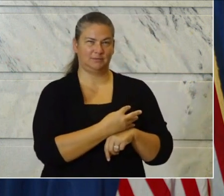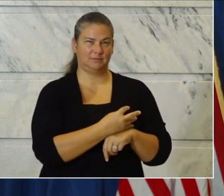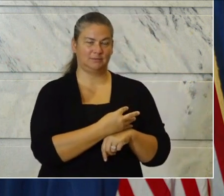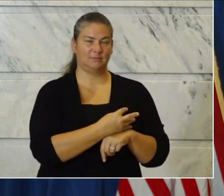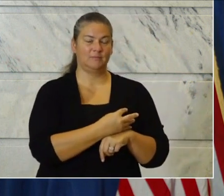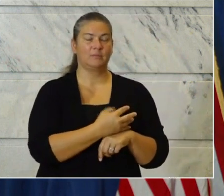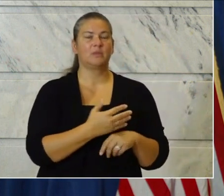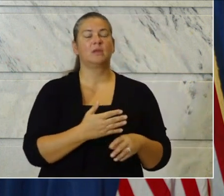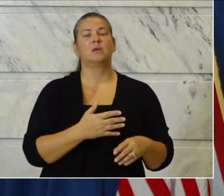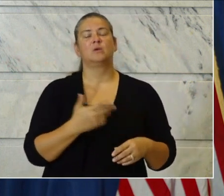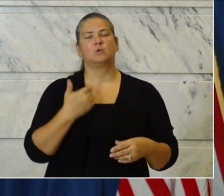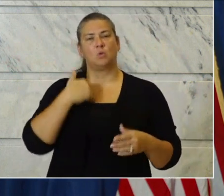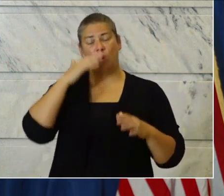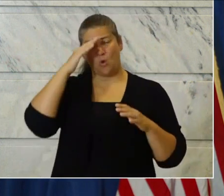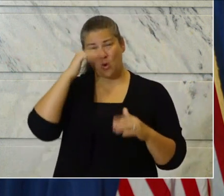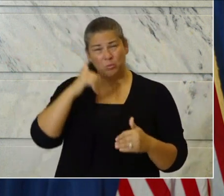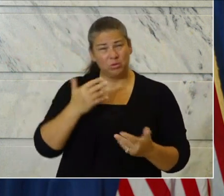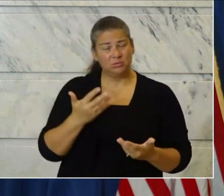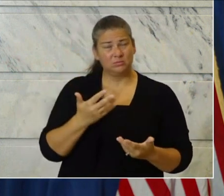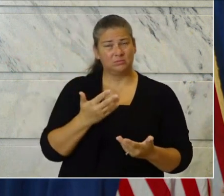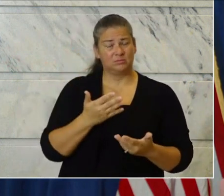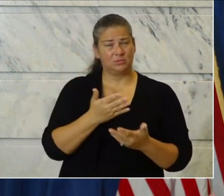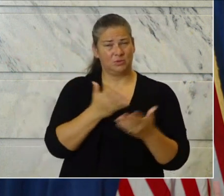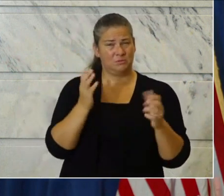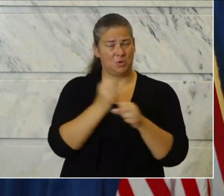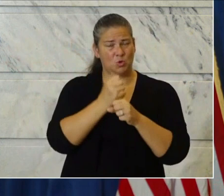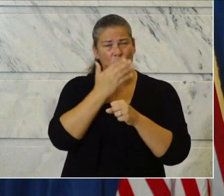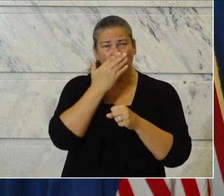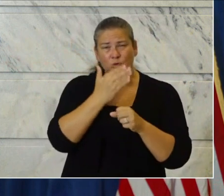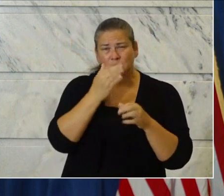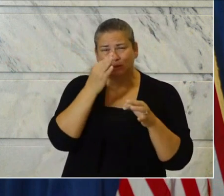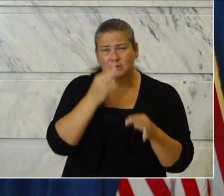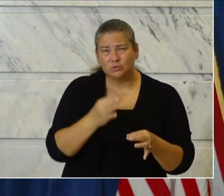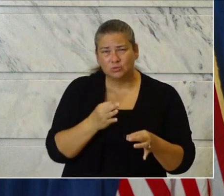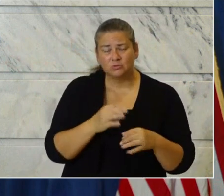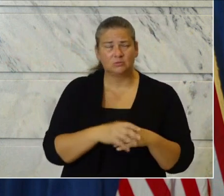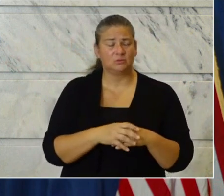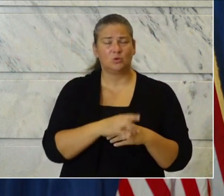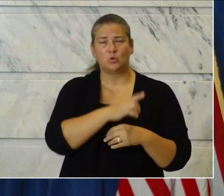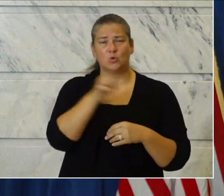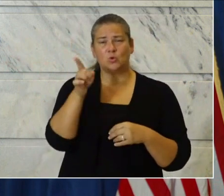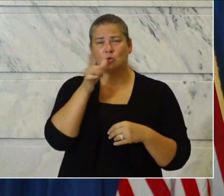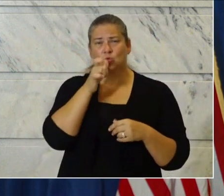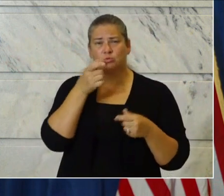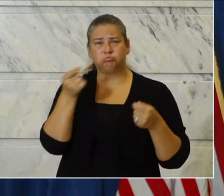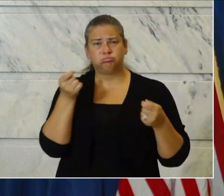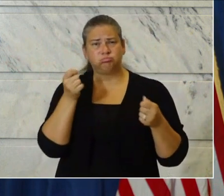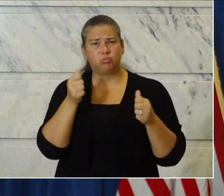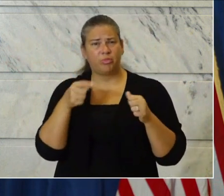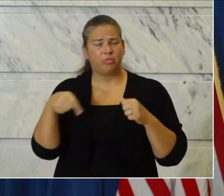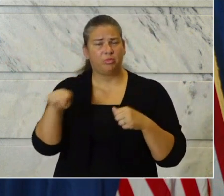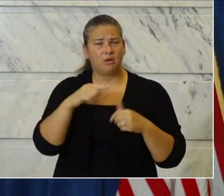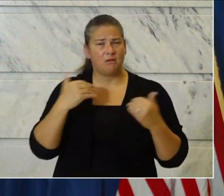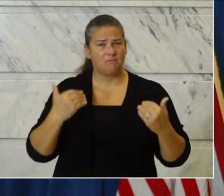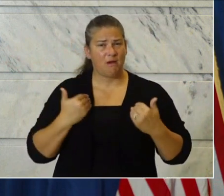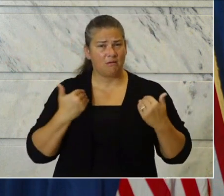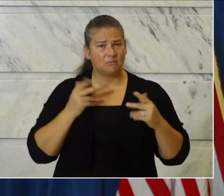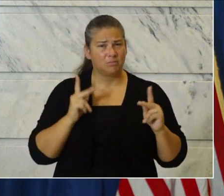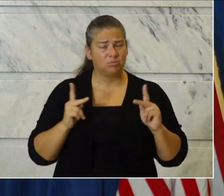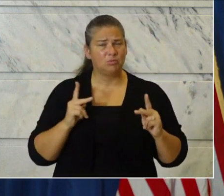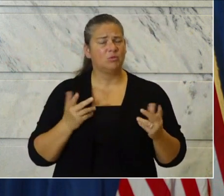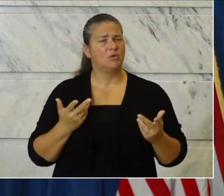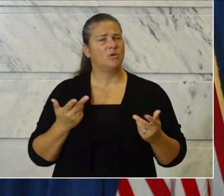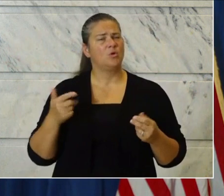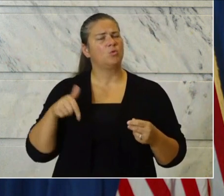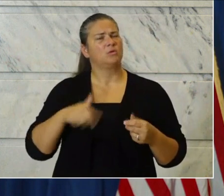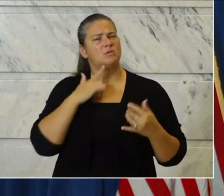Again, we hope people out there will make good decisions, especially those in charge of our youth. This is a difficult time, but